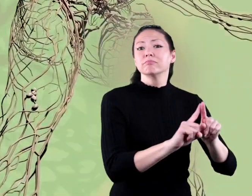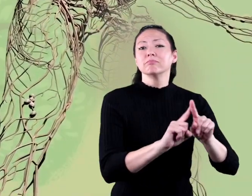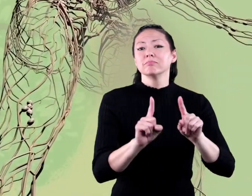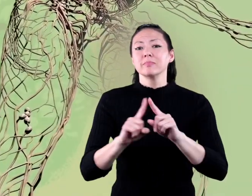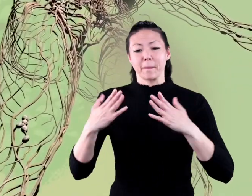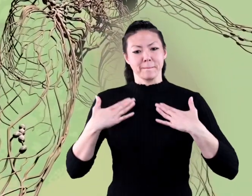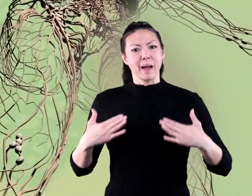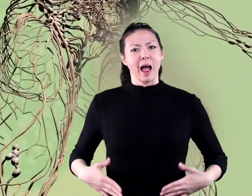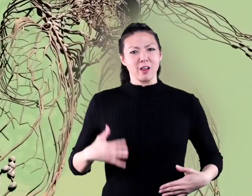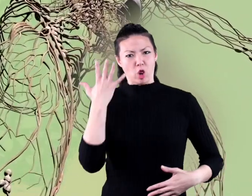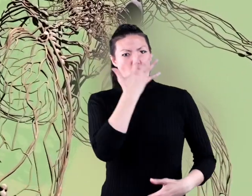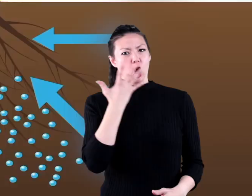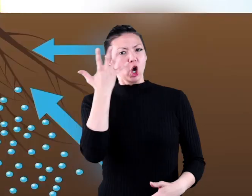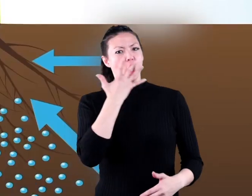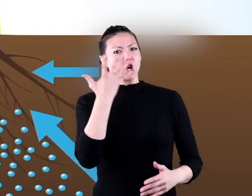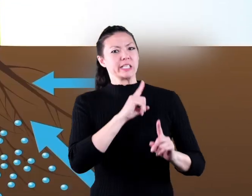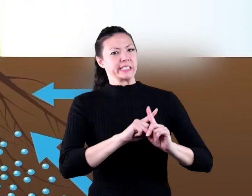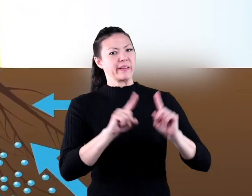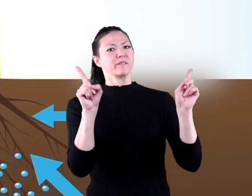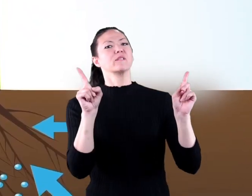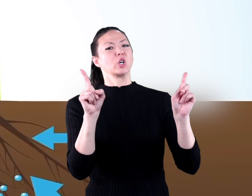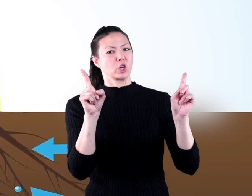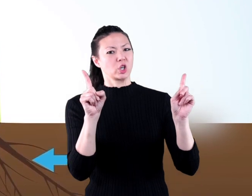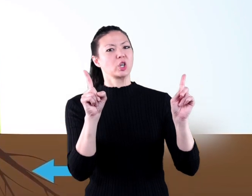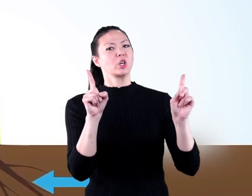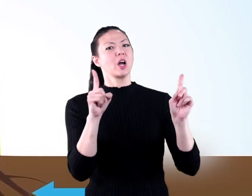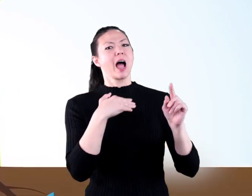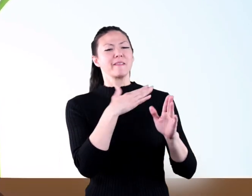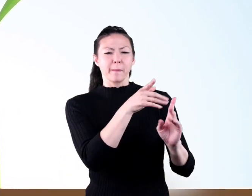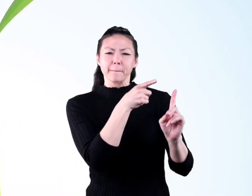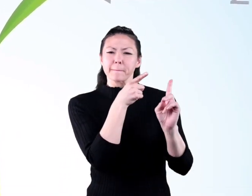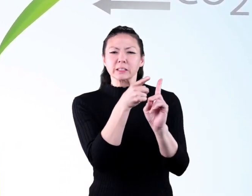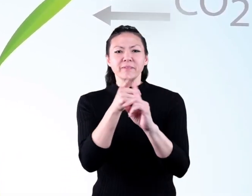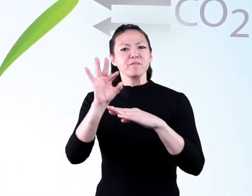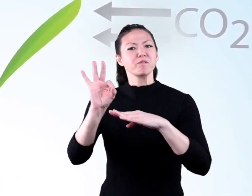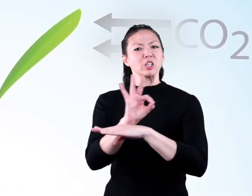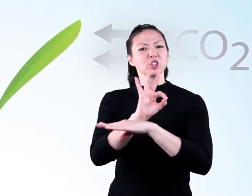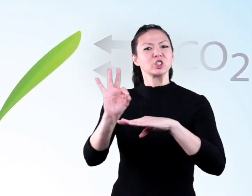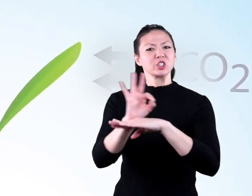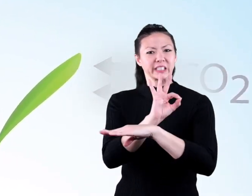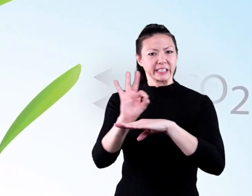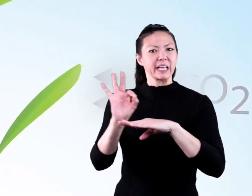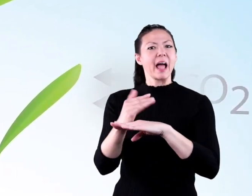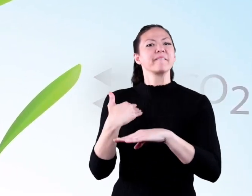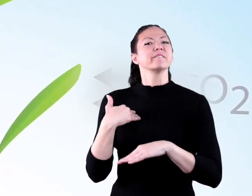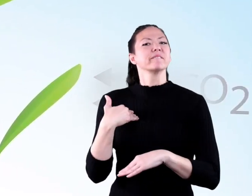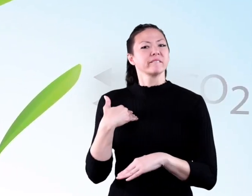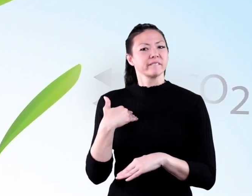that different from our own bodies, in the sense that every part of a plant serves a specific function.